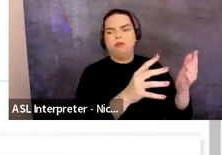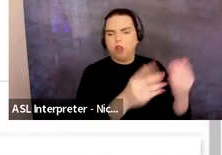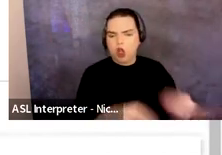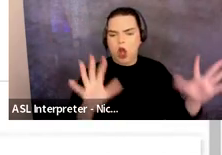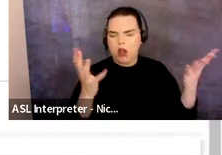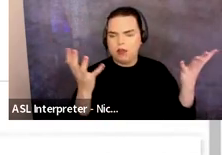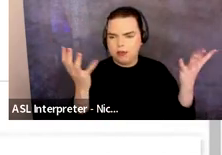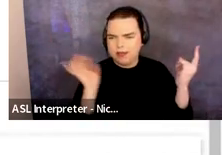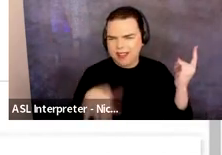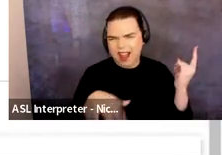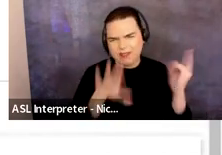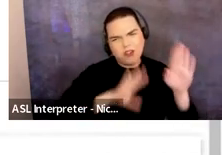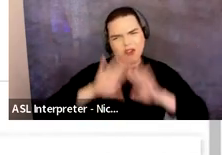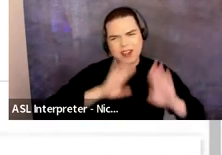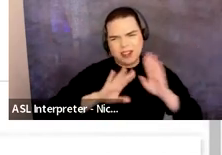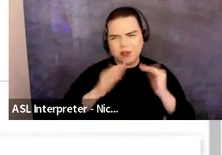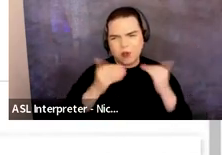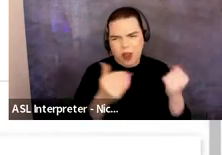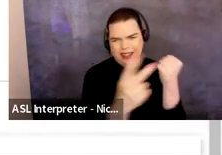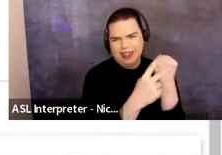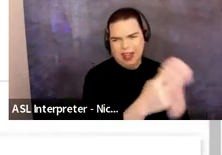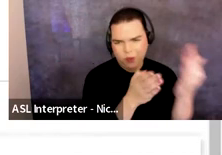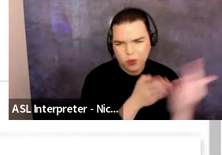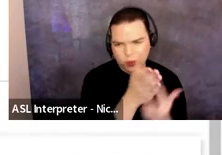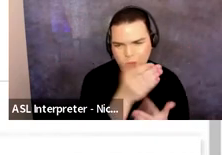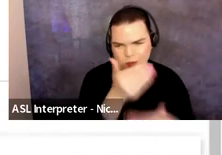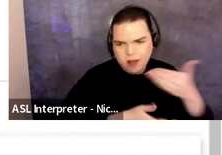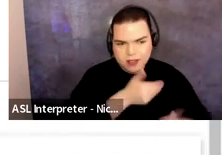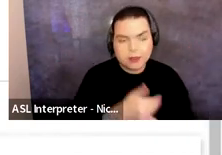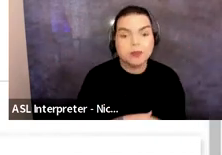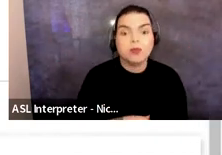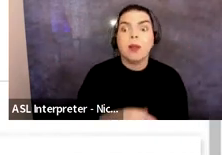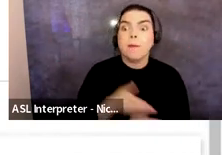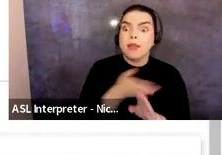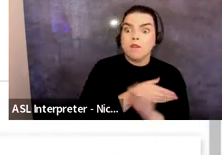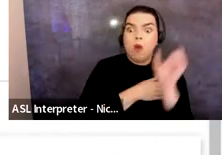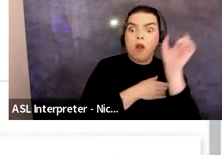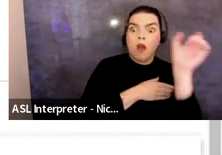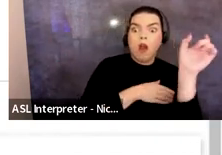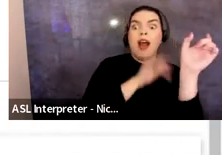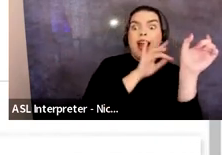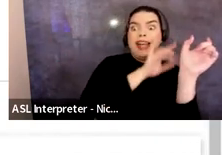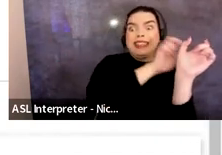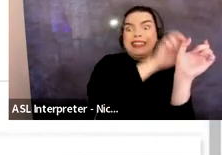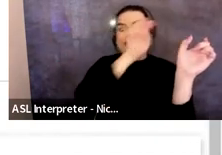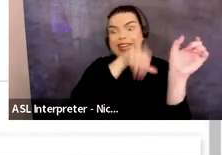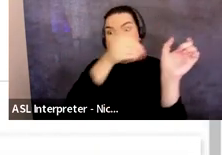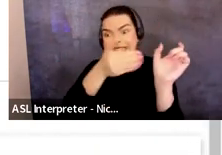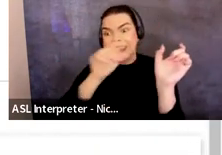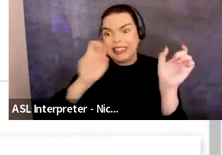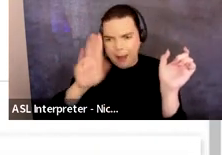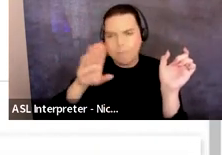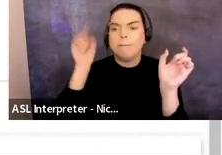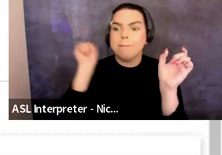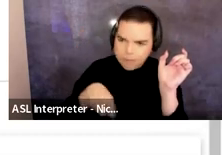So you will be required to hit save before moving on to the next tab of each page. So once you save if there